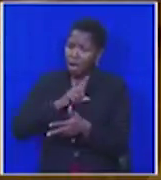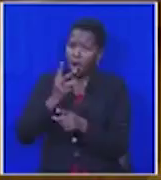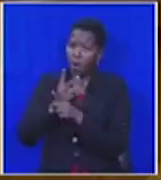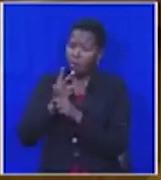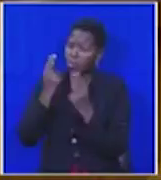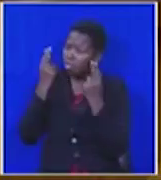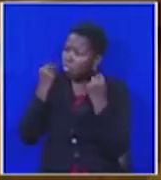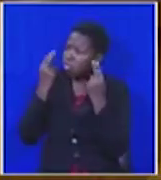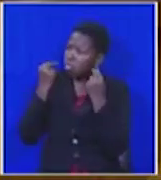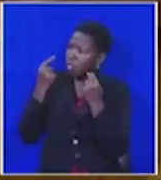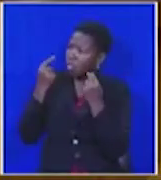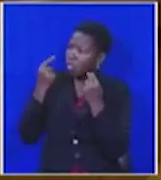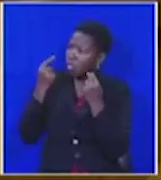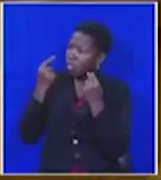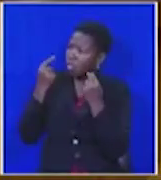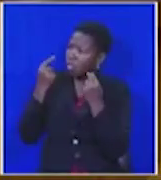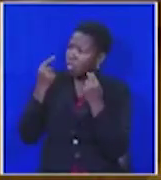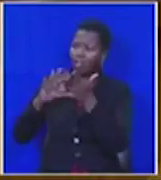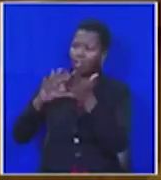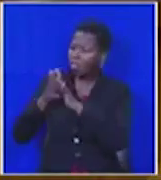the trampling of that freedom that you fought for?